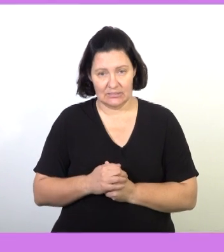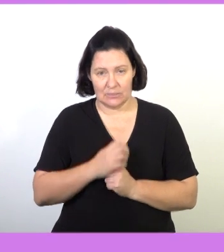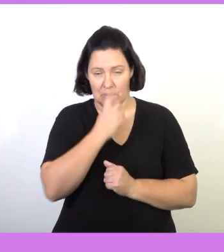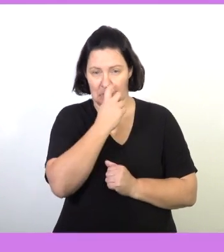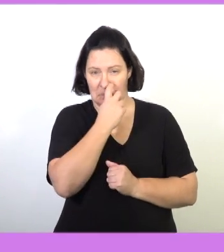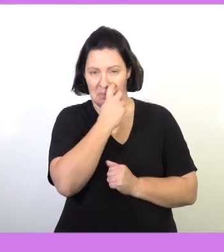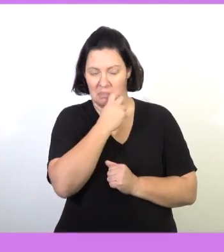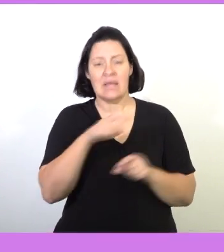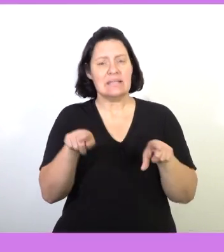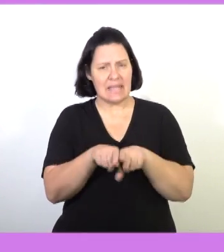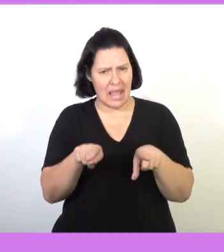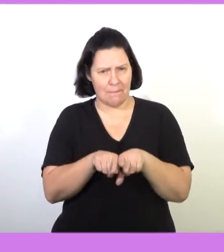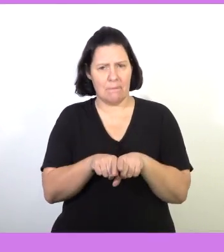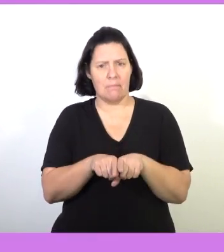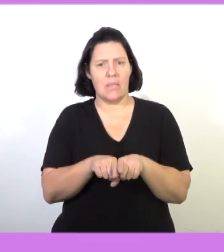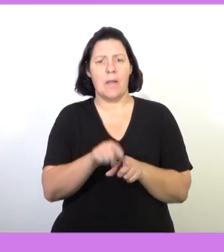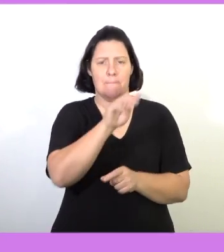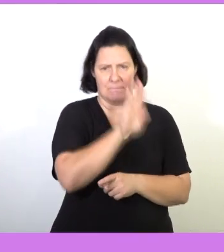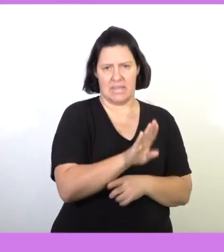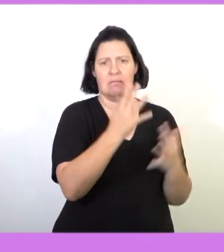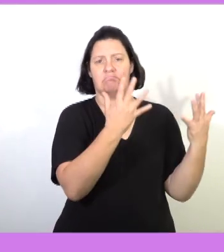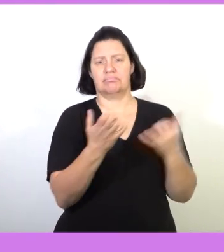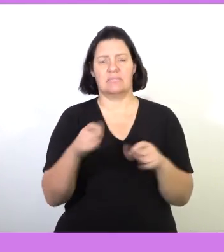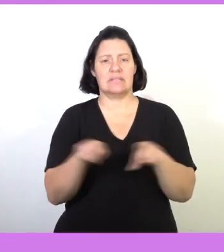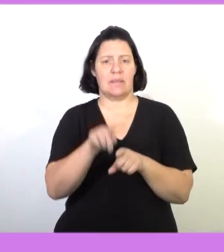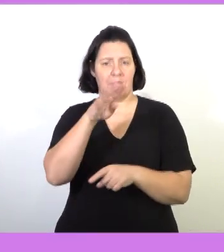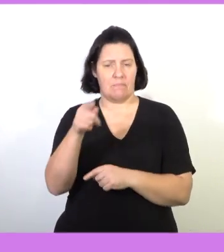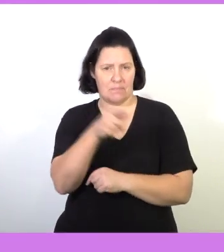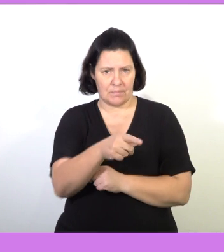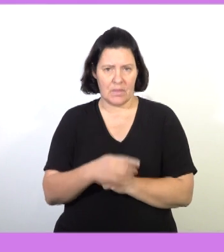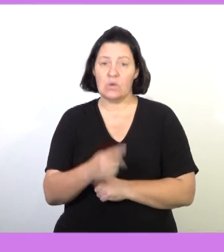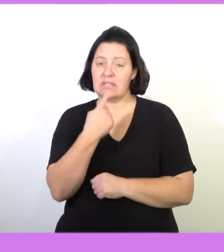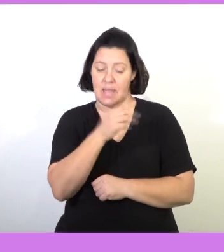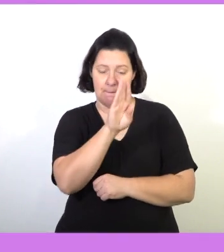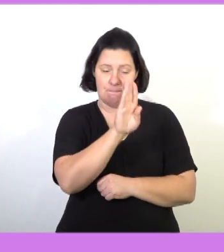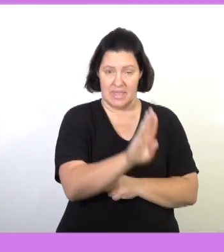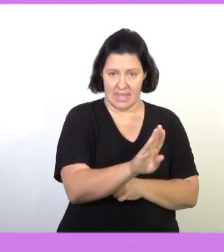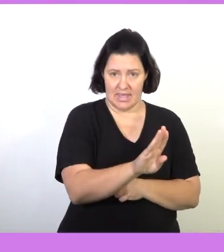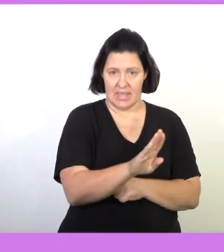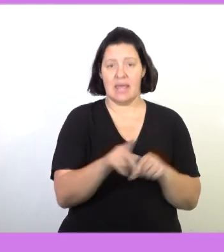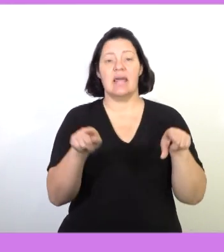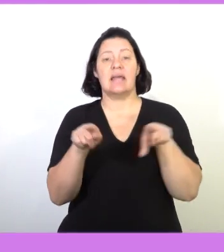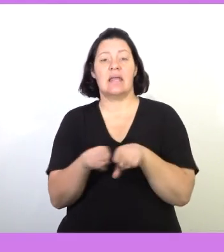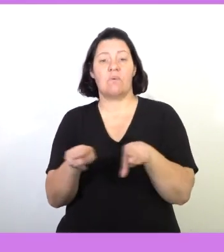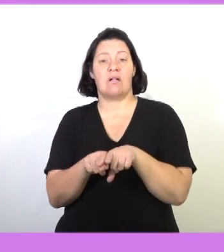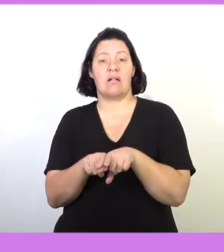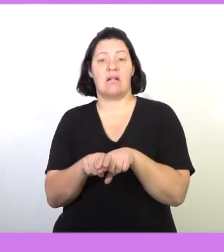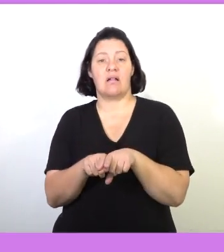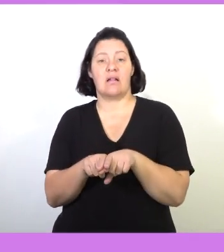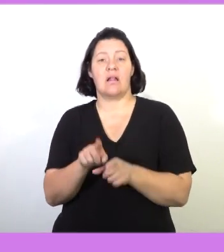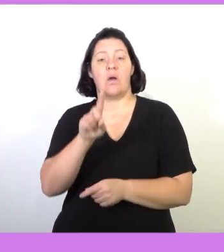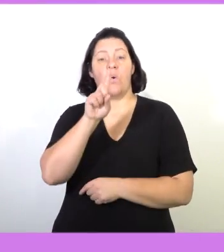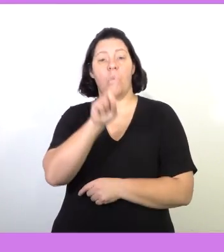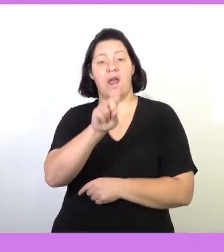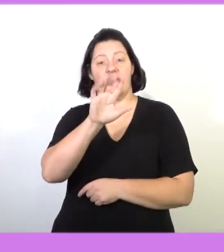We'll use the same formula to calculate the value of B. And we then say B will be 150 to